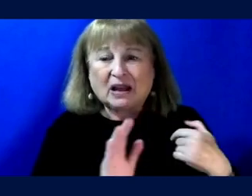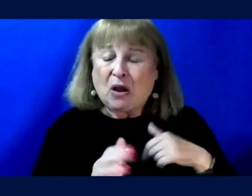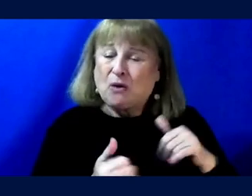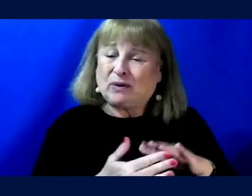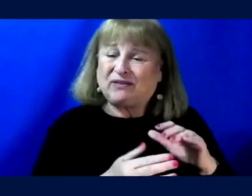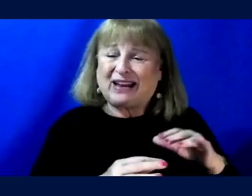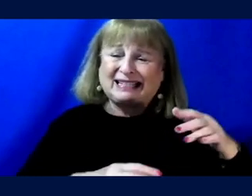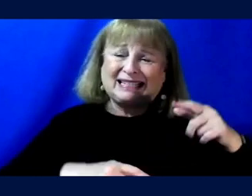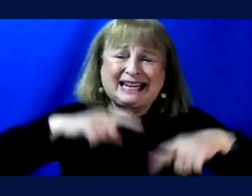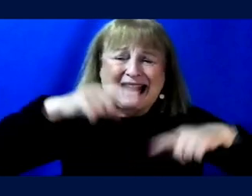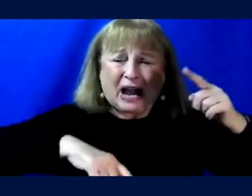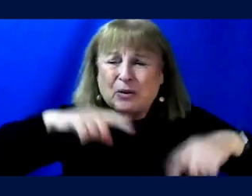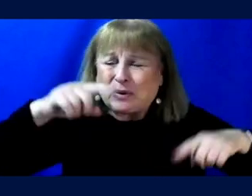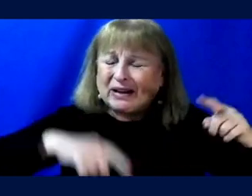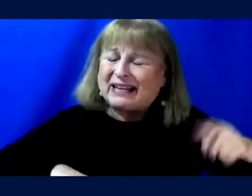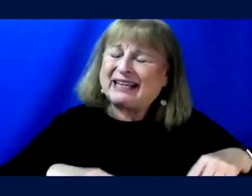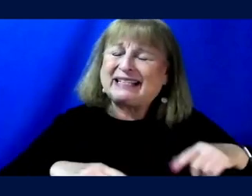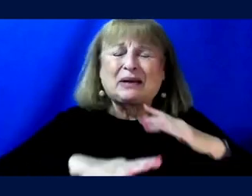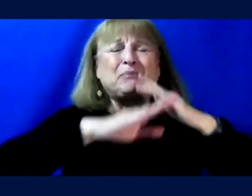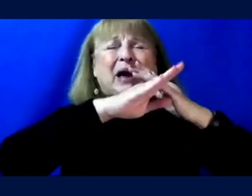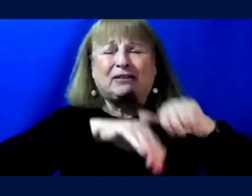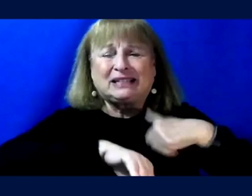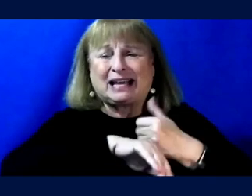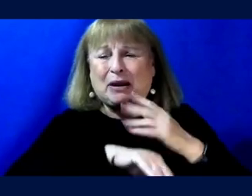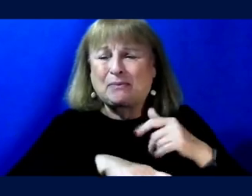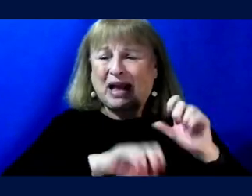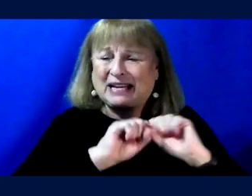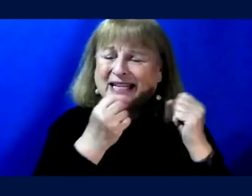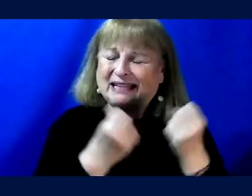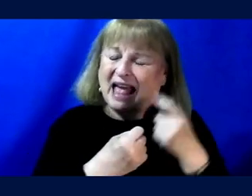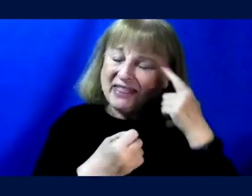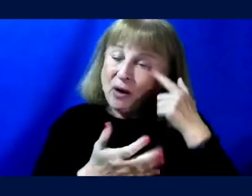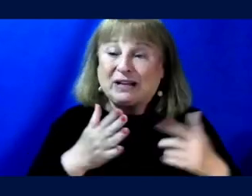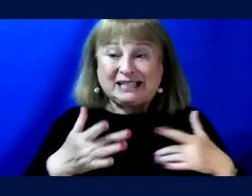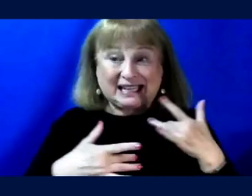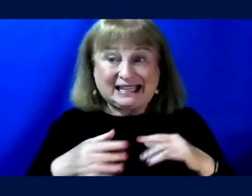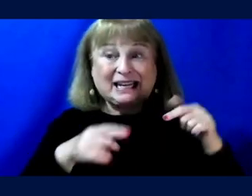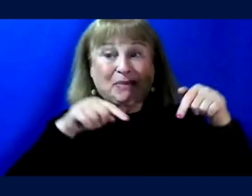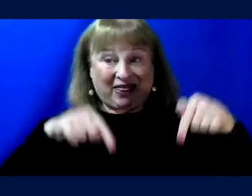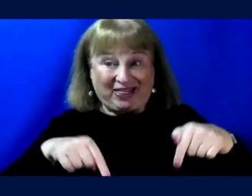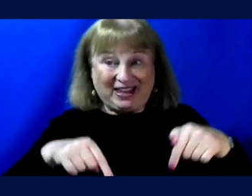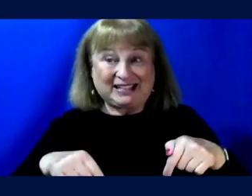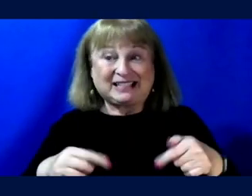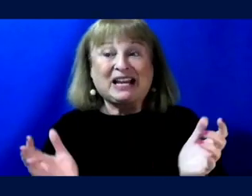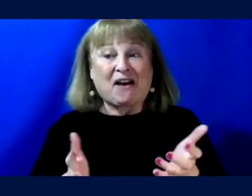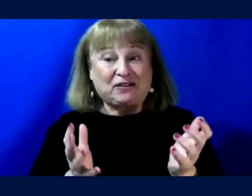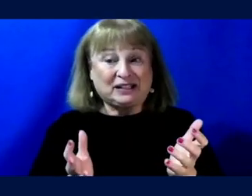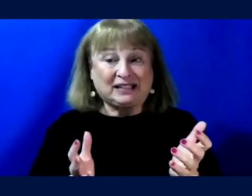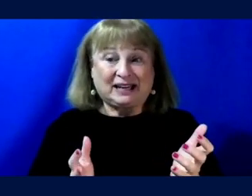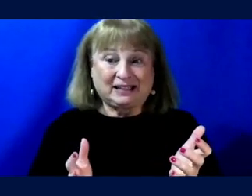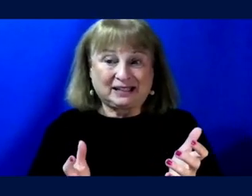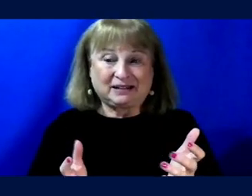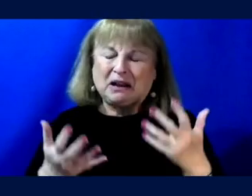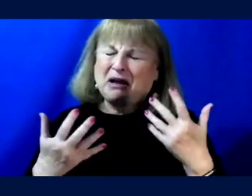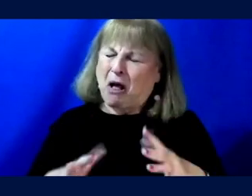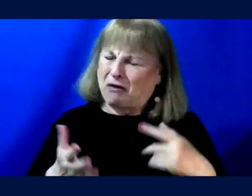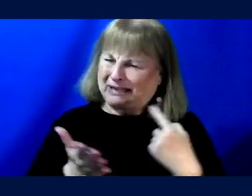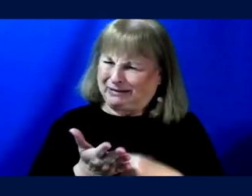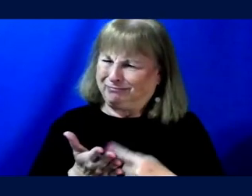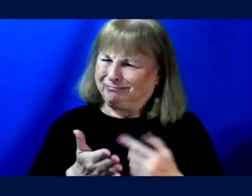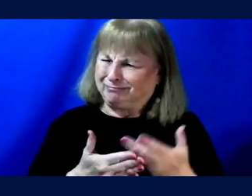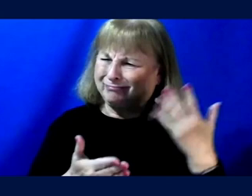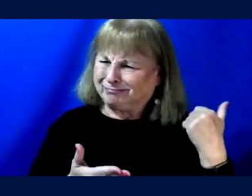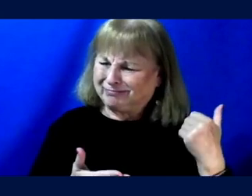inequities and barriers that are created by society. And what I think is exciting about this conversation is what has already been stated